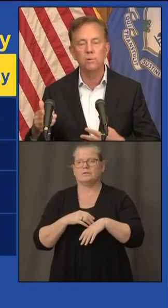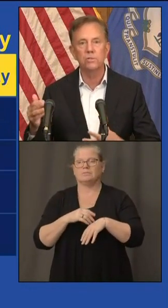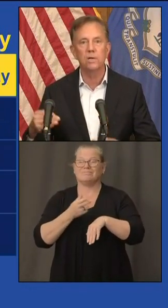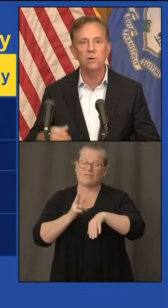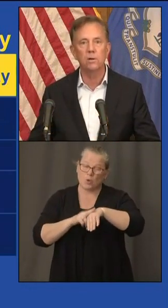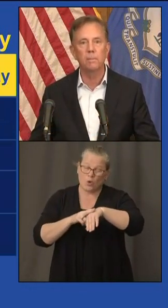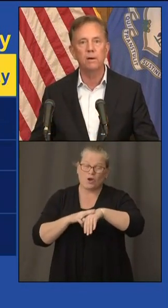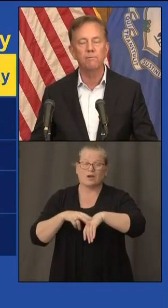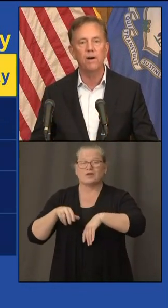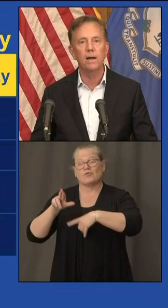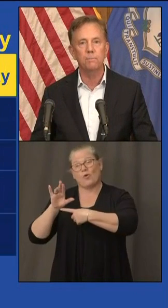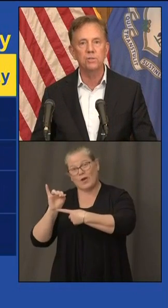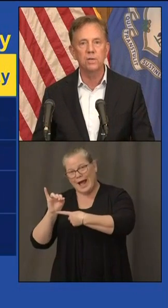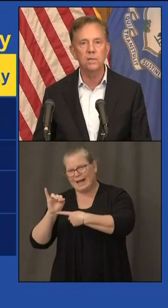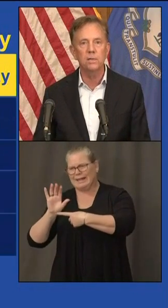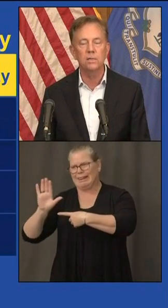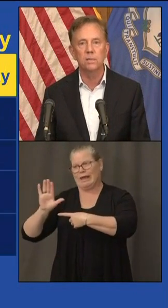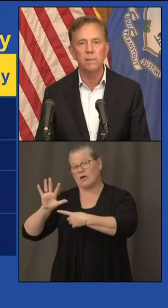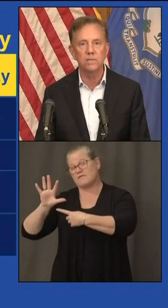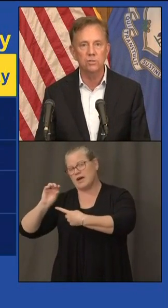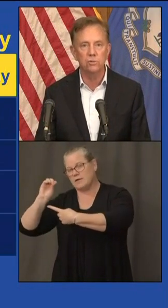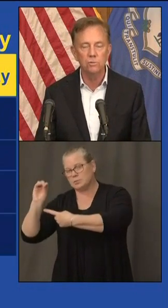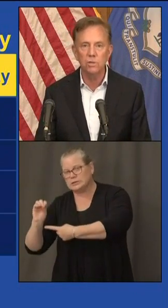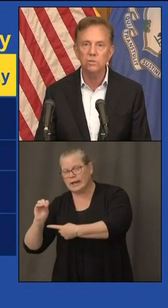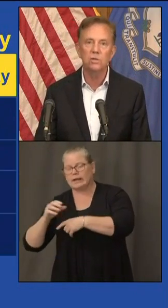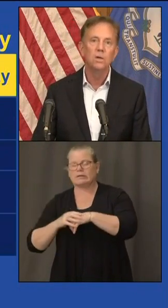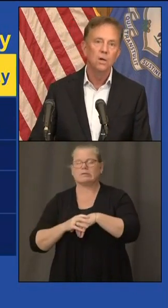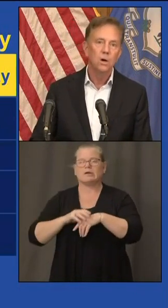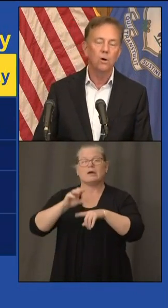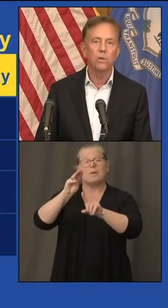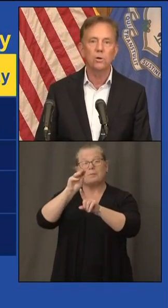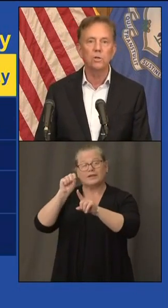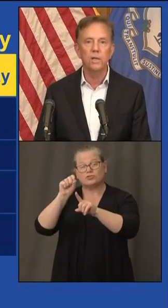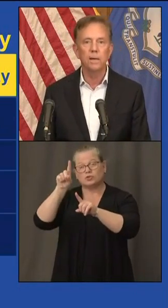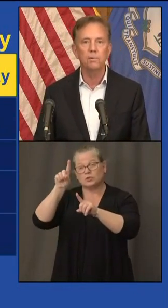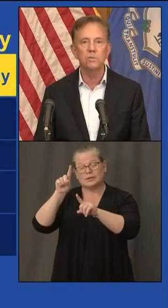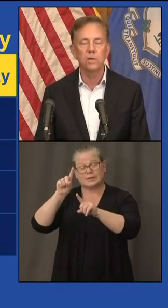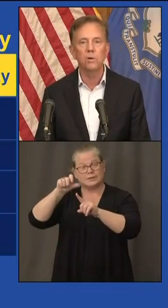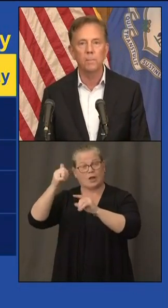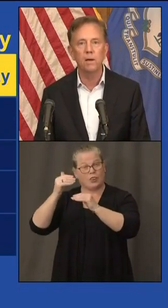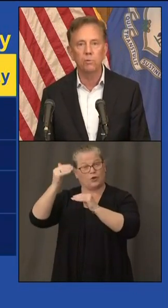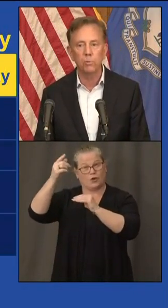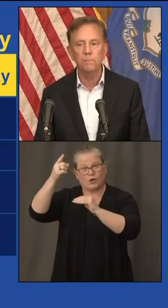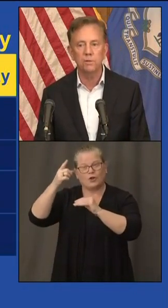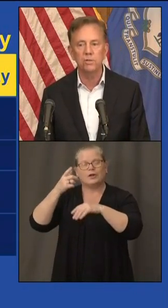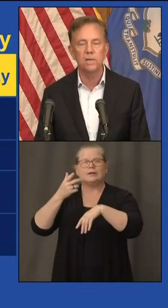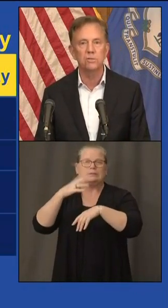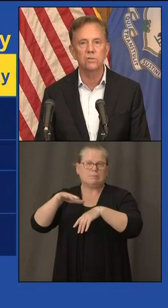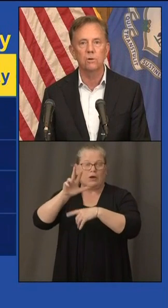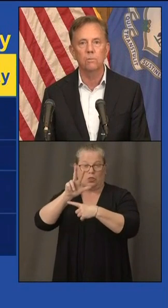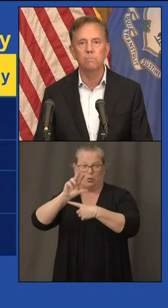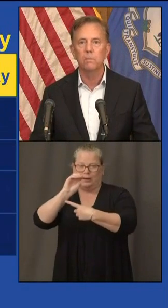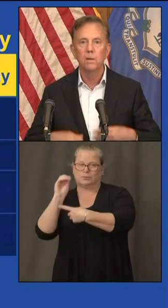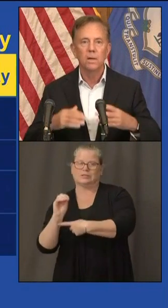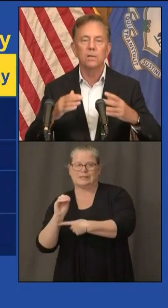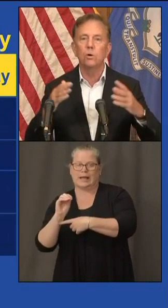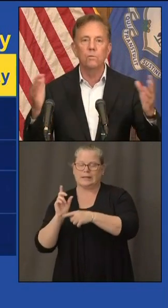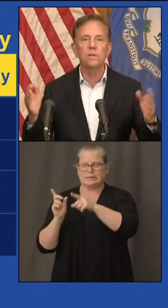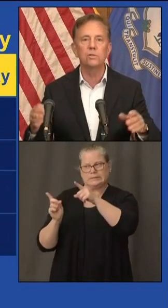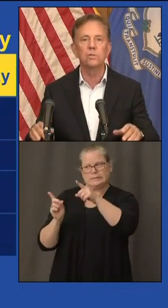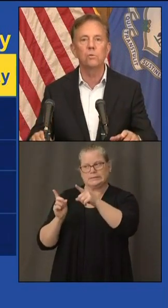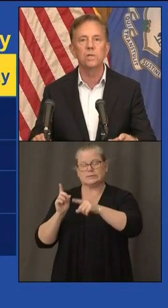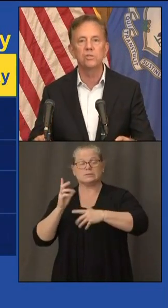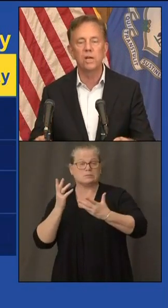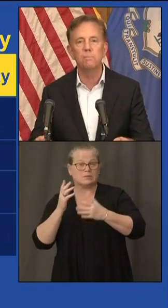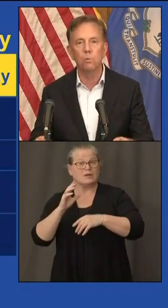our neighbor is there at about five percent and the massachusetts our other good neighbor is there at about three percent so and